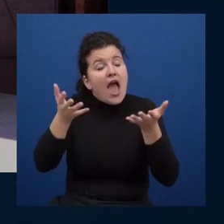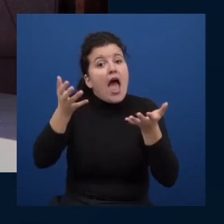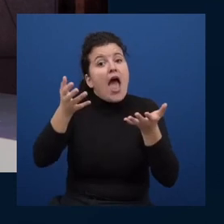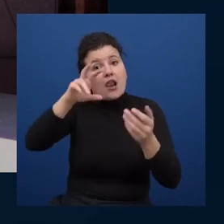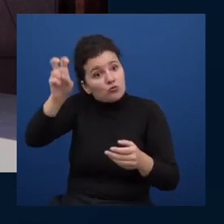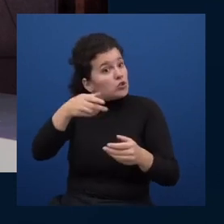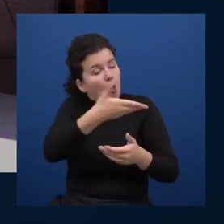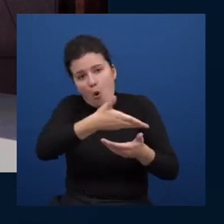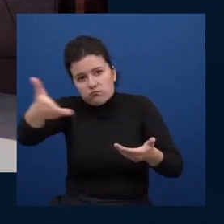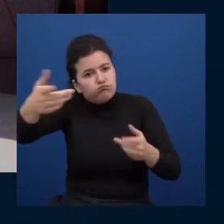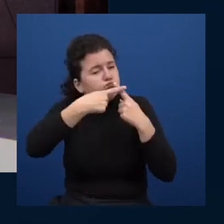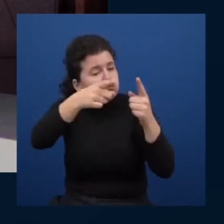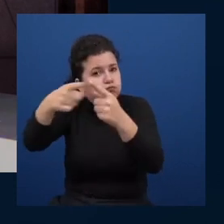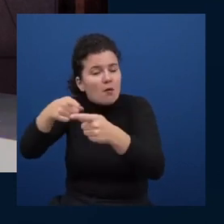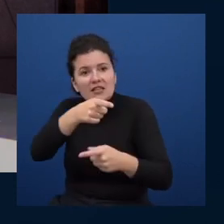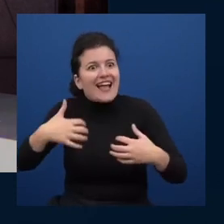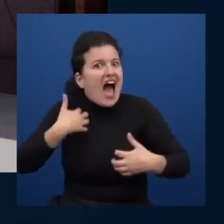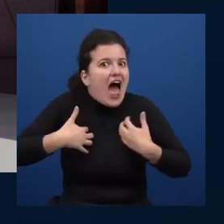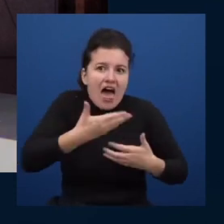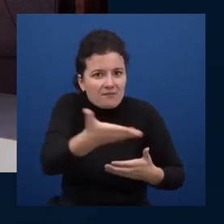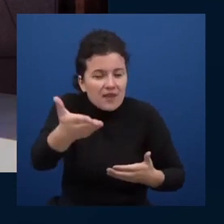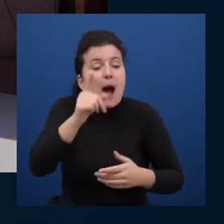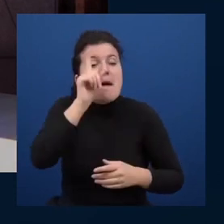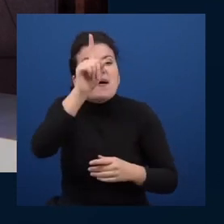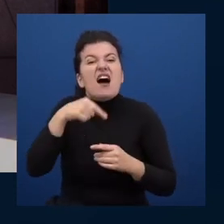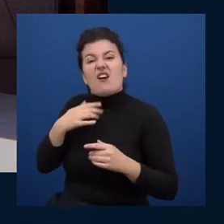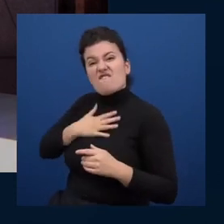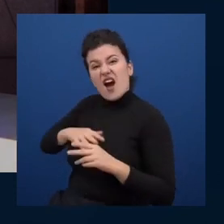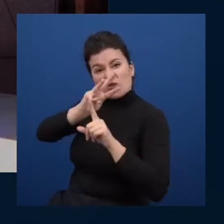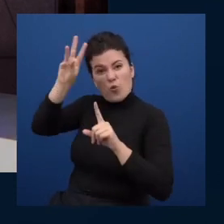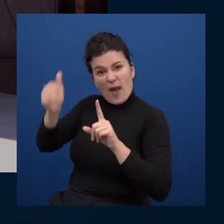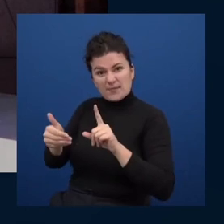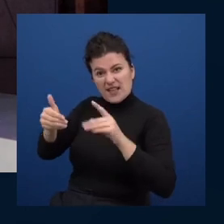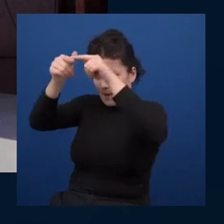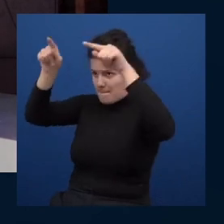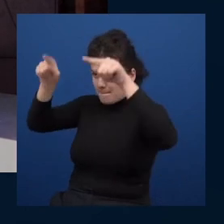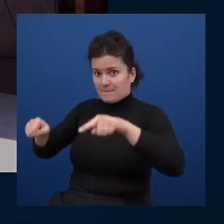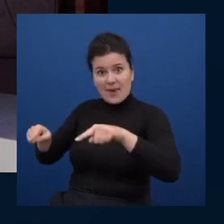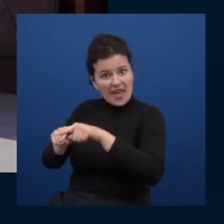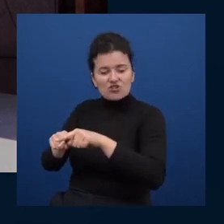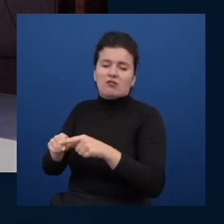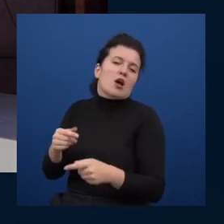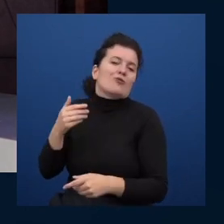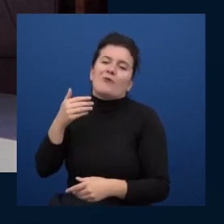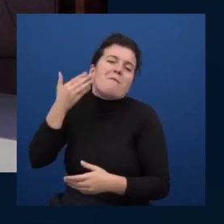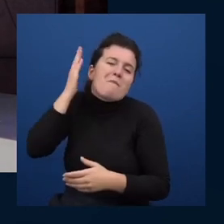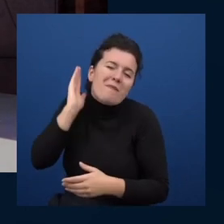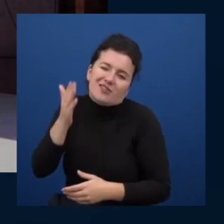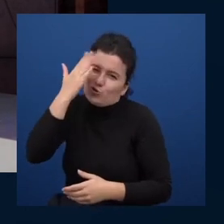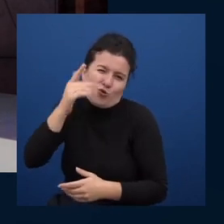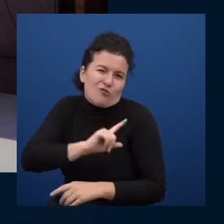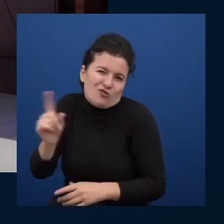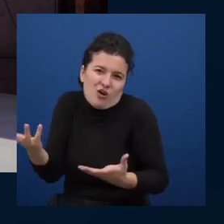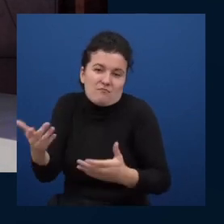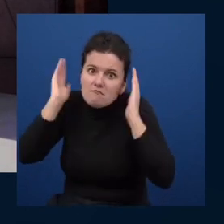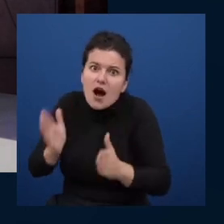to writing web pages i don't need to know about electricity to work with my pancreas the person that made